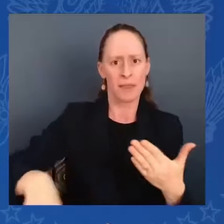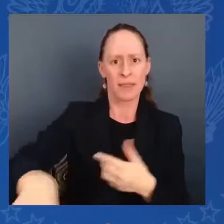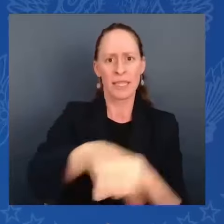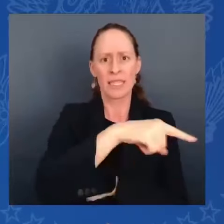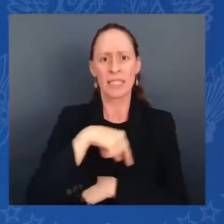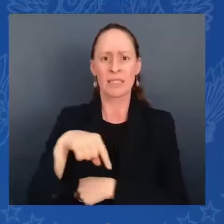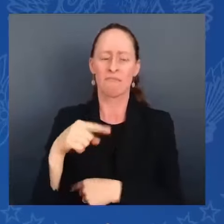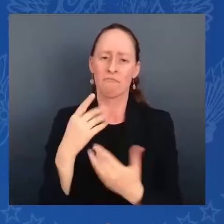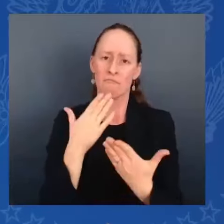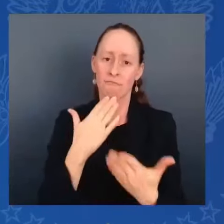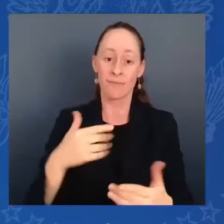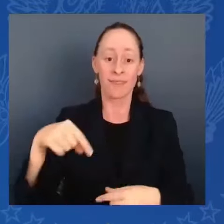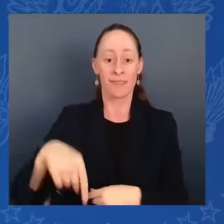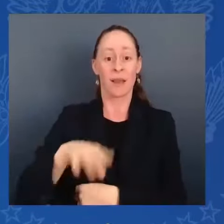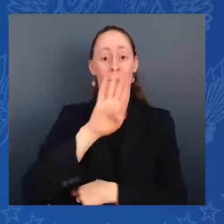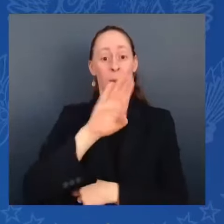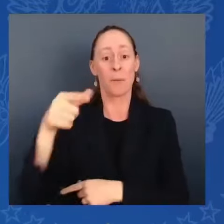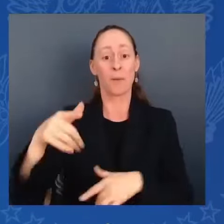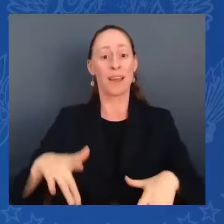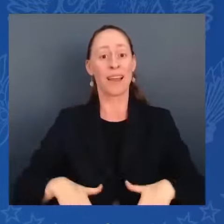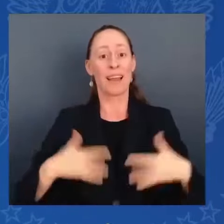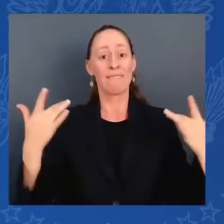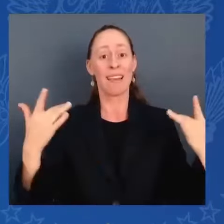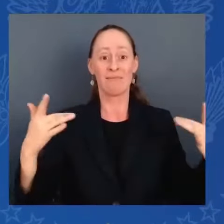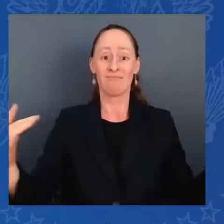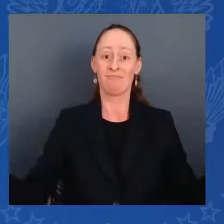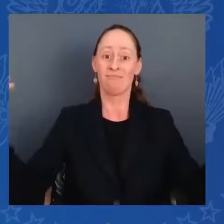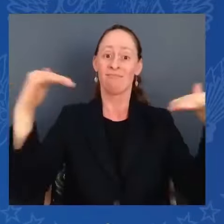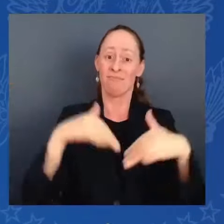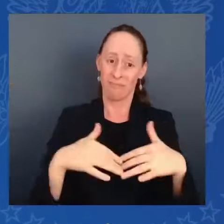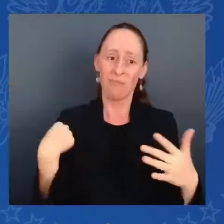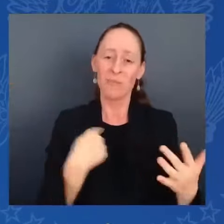Welcome to the White House and the happy Fourth of July.